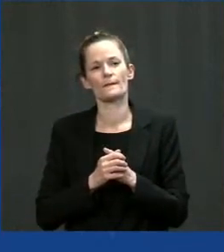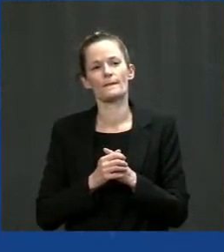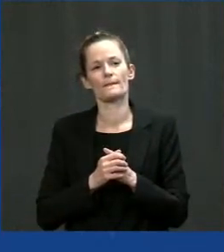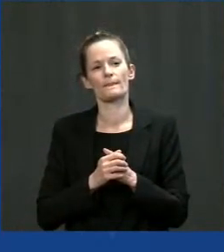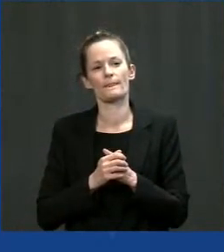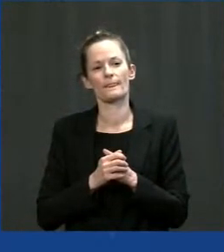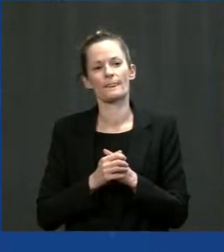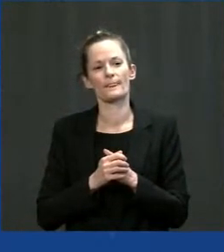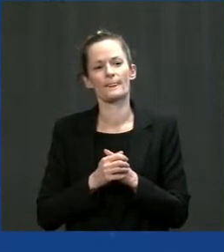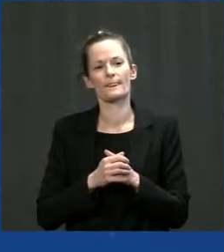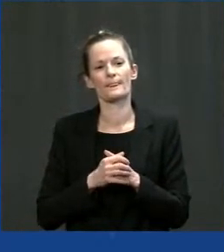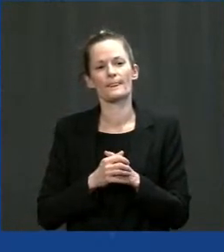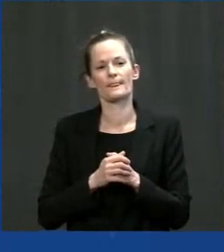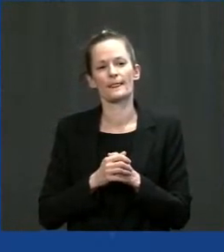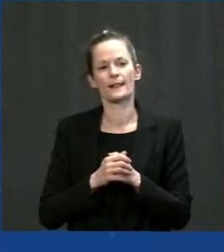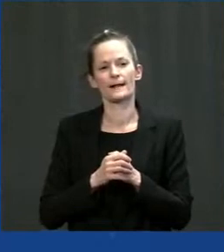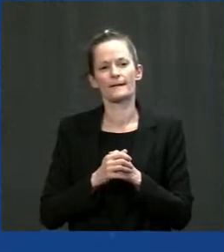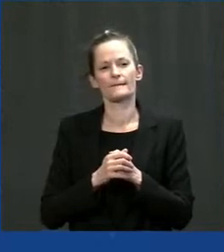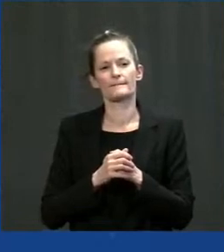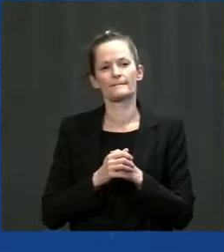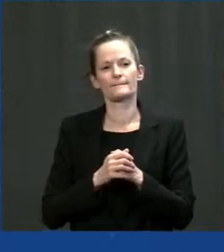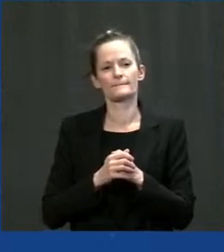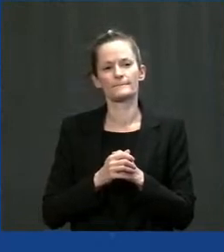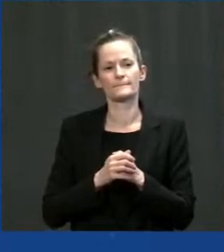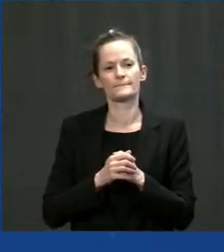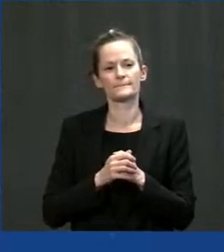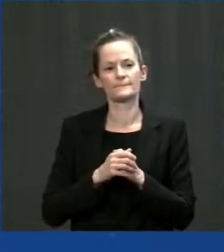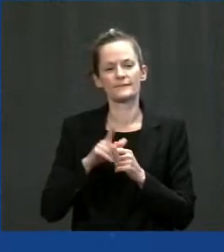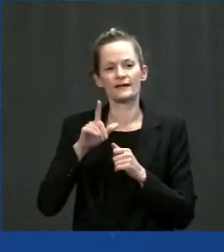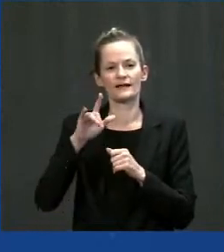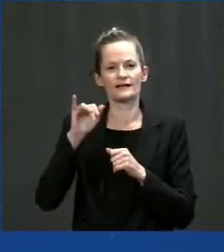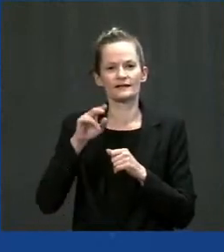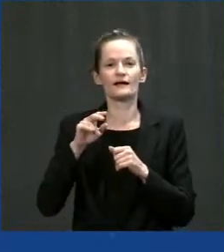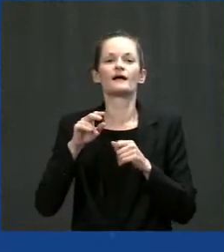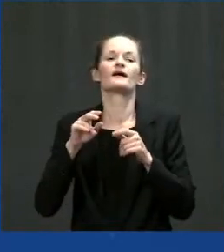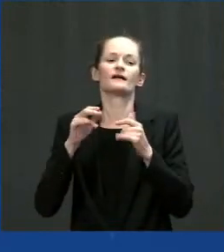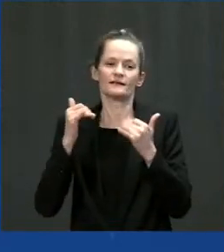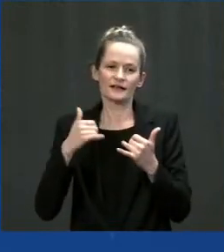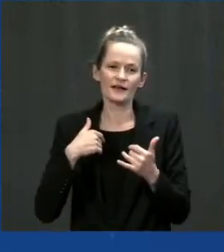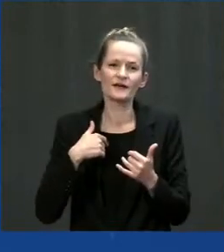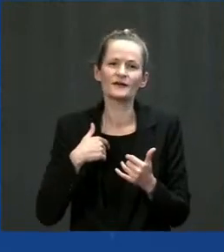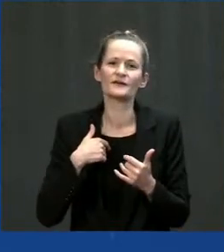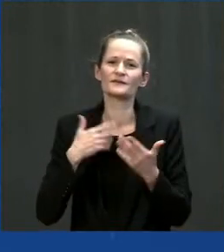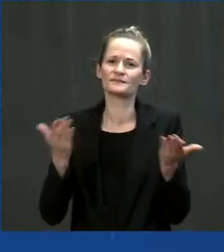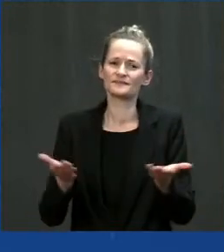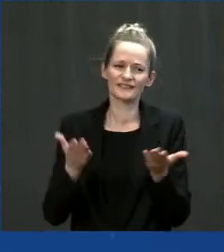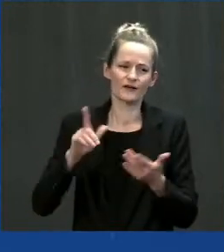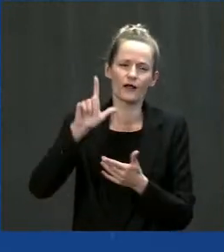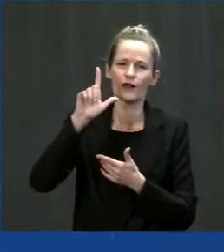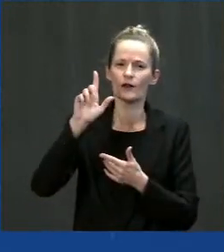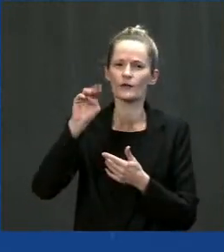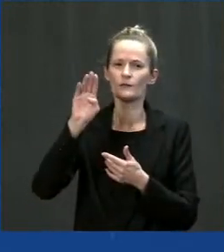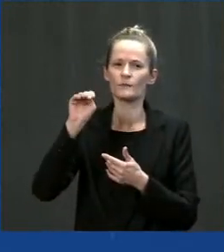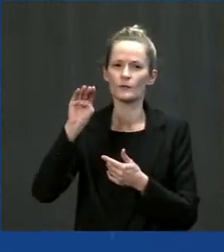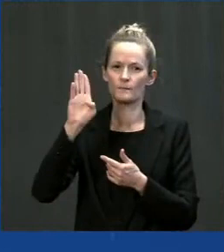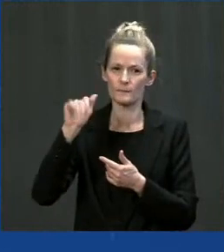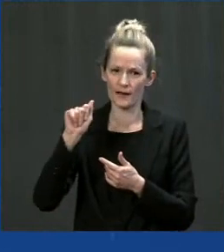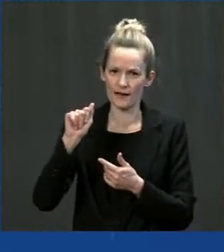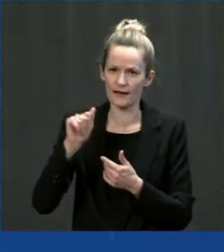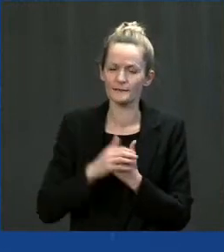Thank you, Mr. President. It's a pleasure to join you. It's a pleasure to join all of the amazing people on this call today.